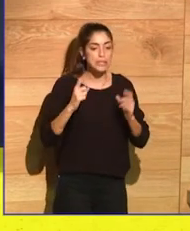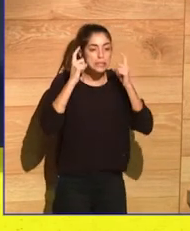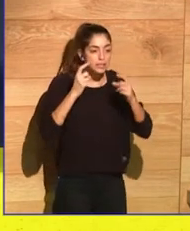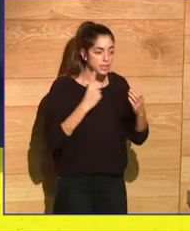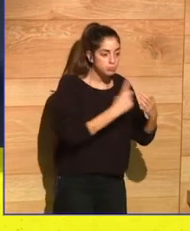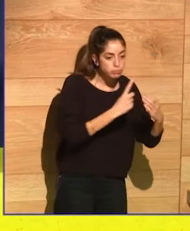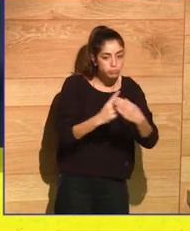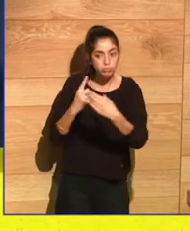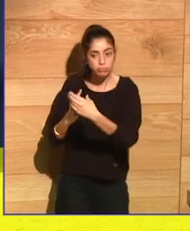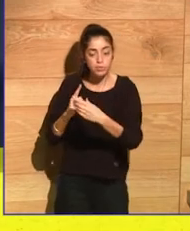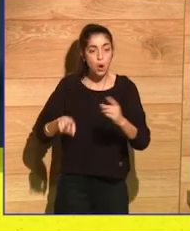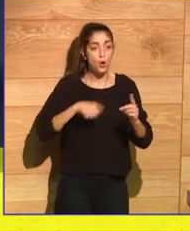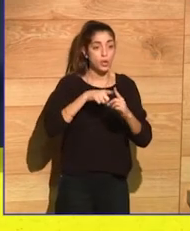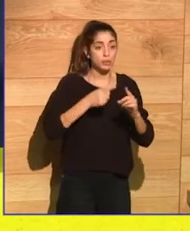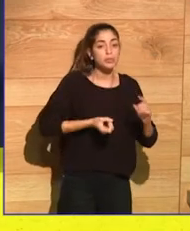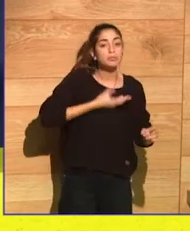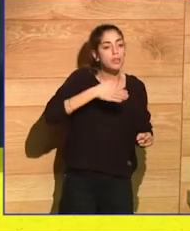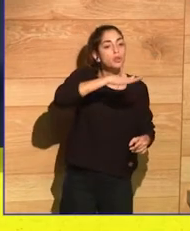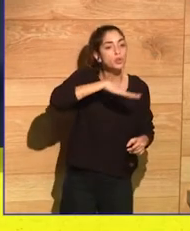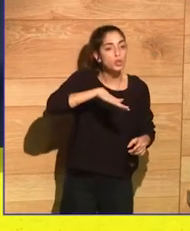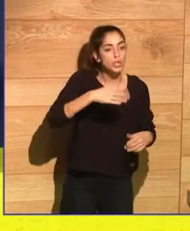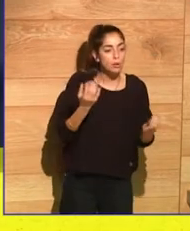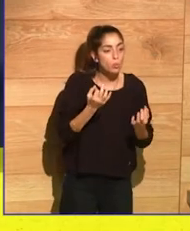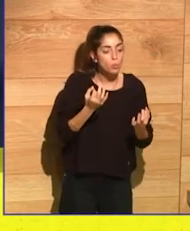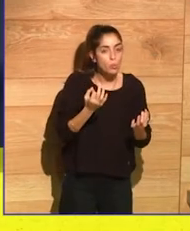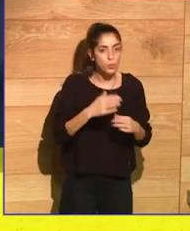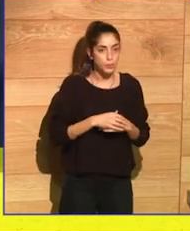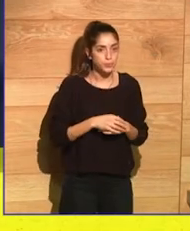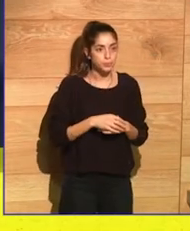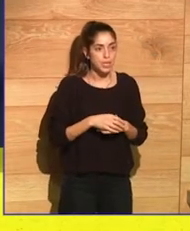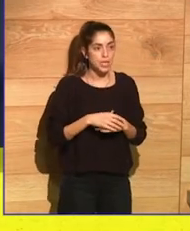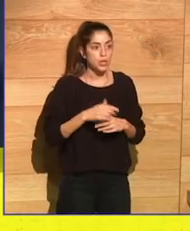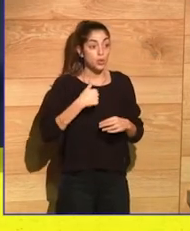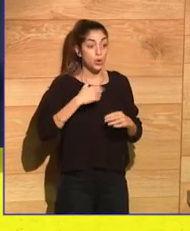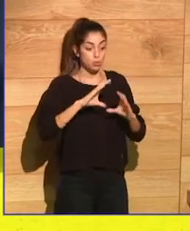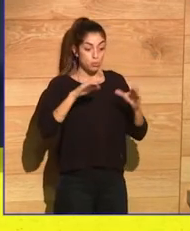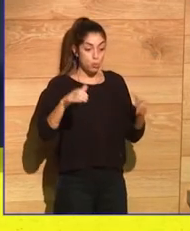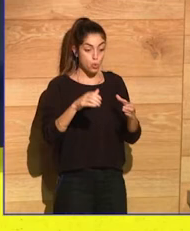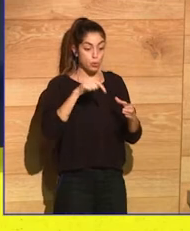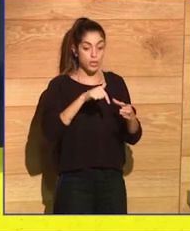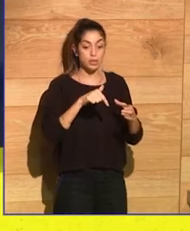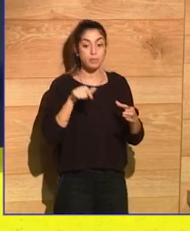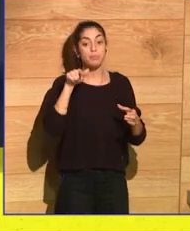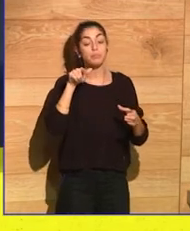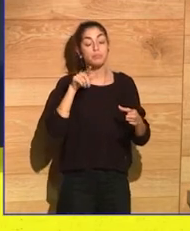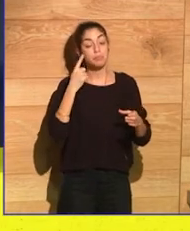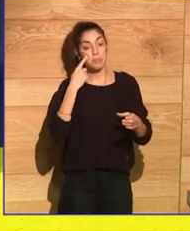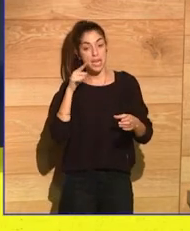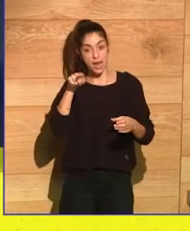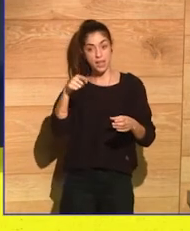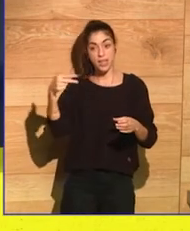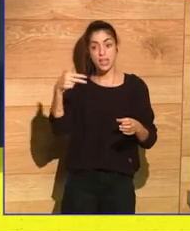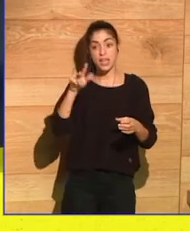to listen to them and to find your inspiration. But my question is, when you arrive at these groups, don't they say, hey,